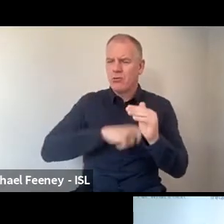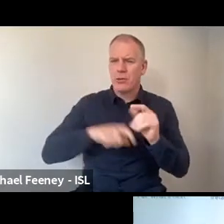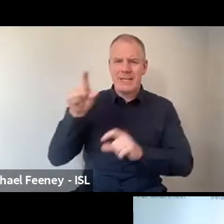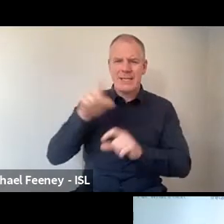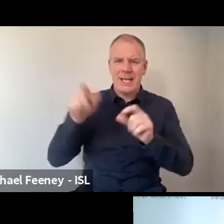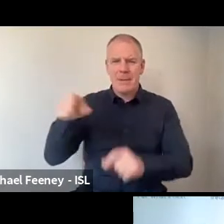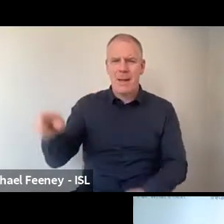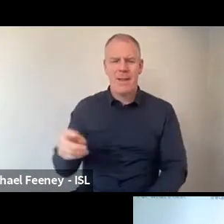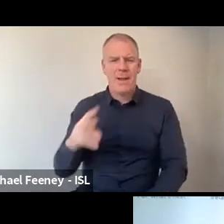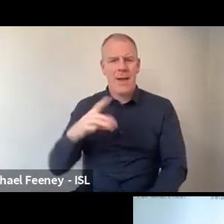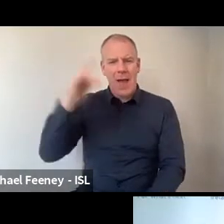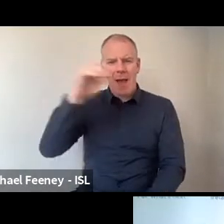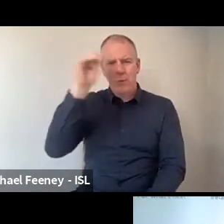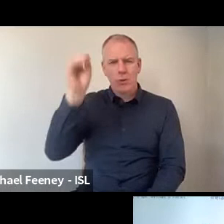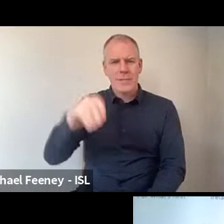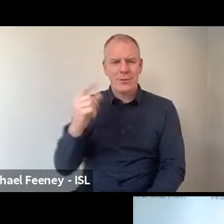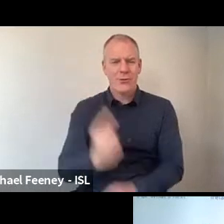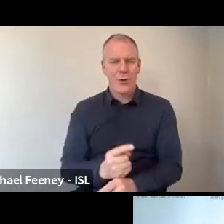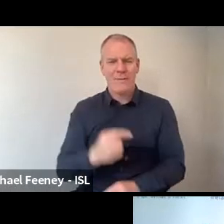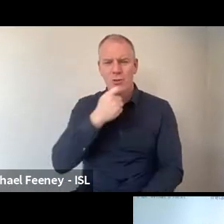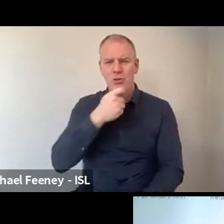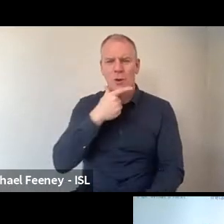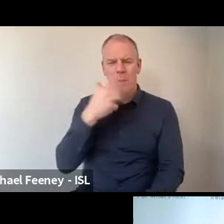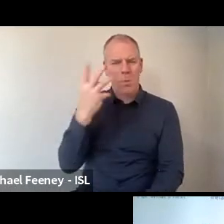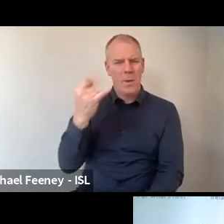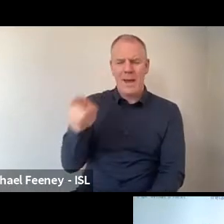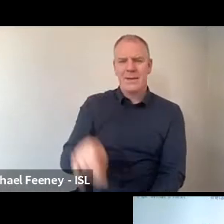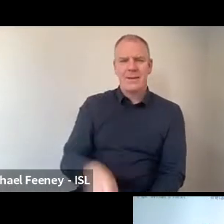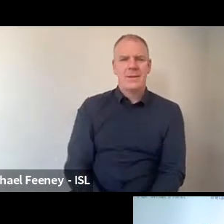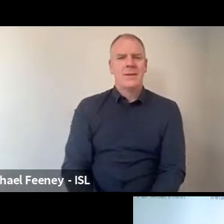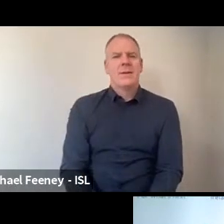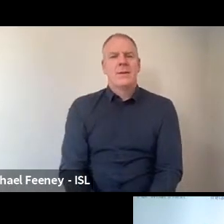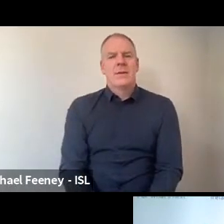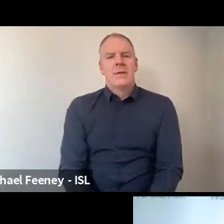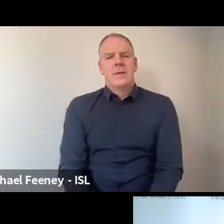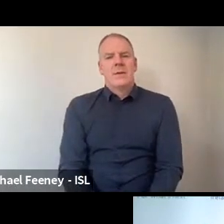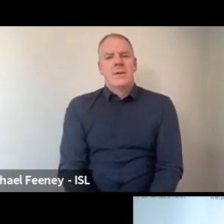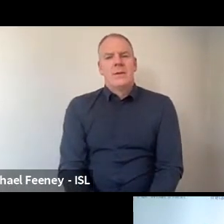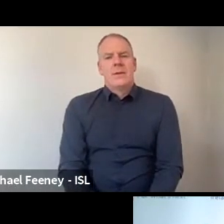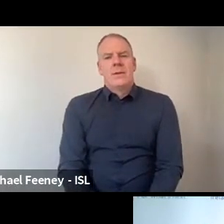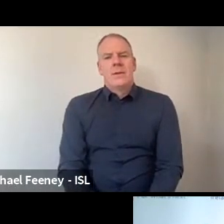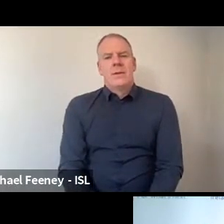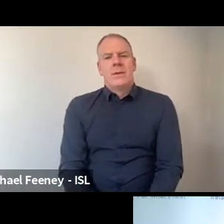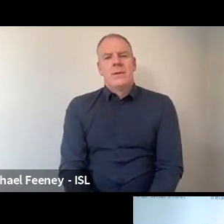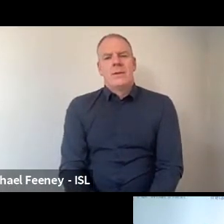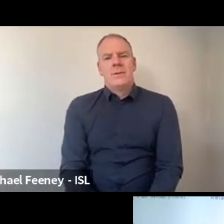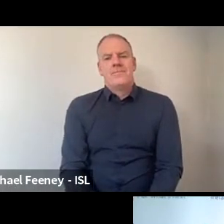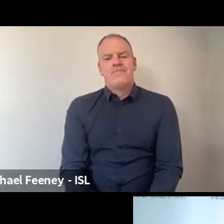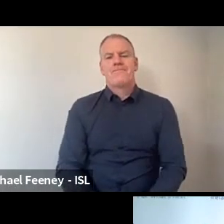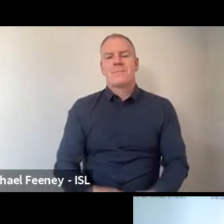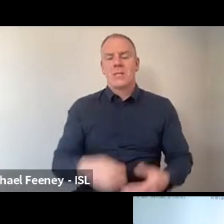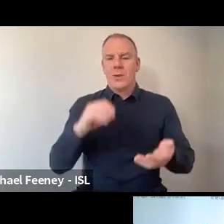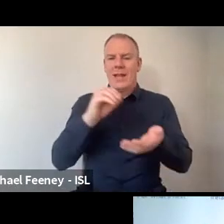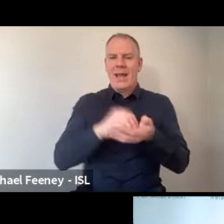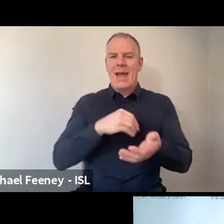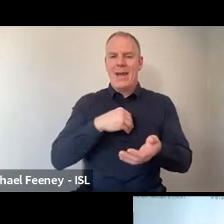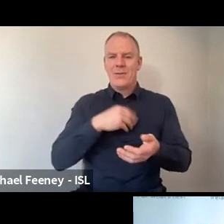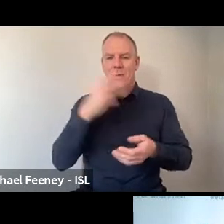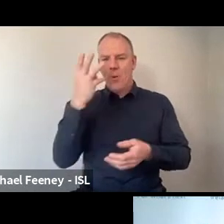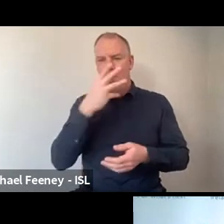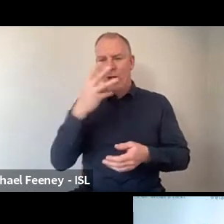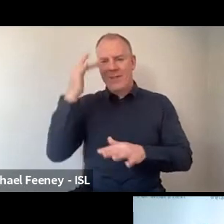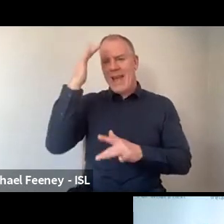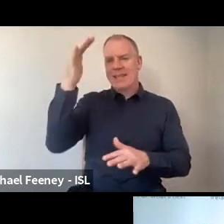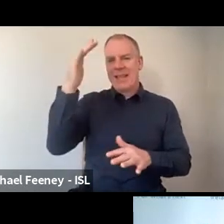of percentage hike in Dublin. I mean, for that, you'll have to kind of stay tuned for the academic